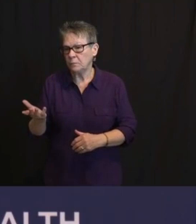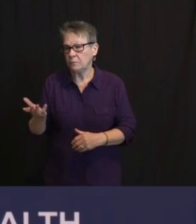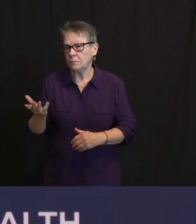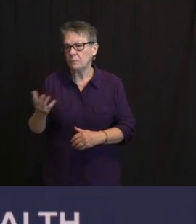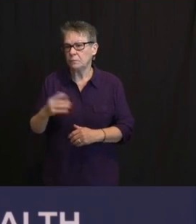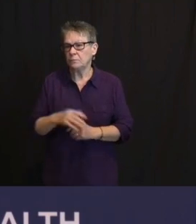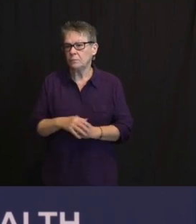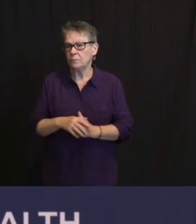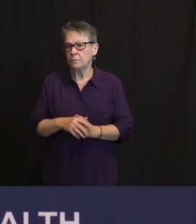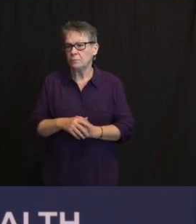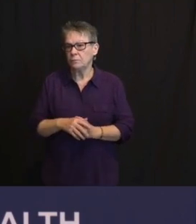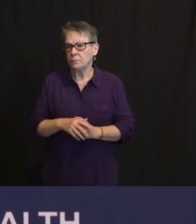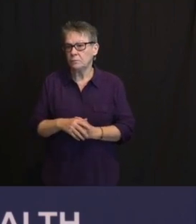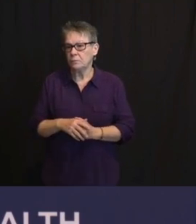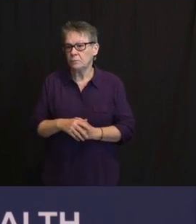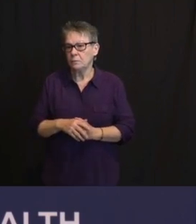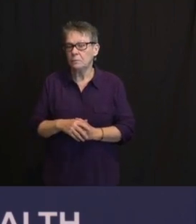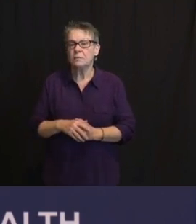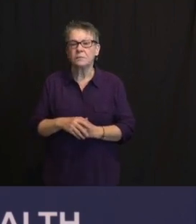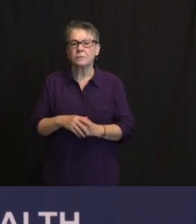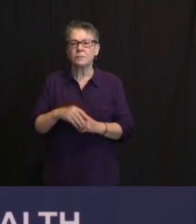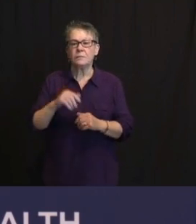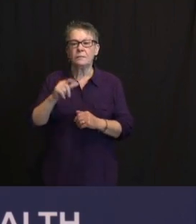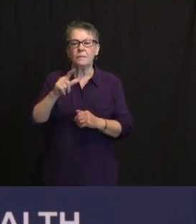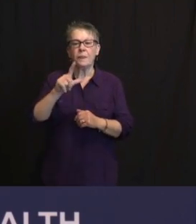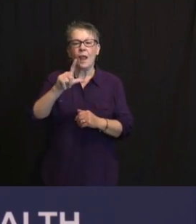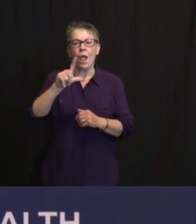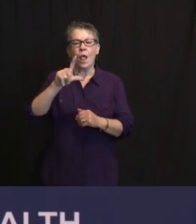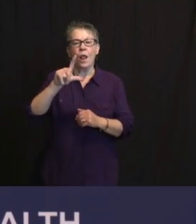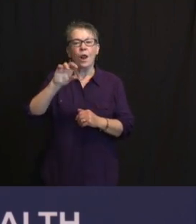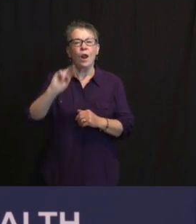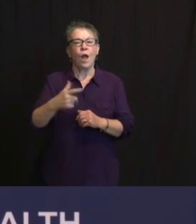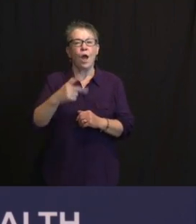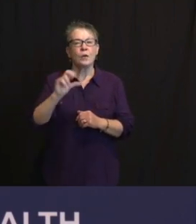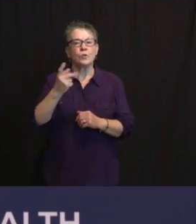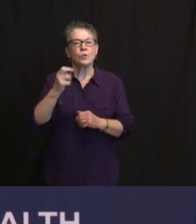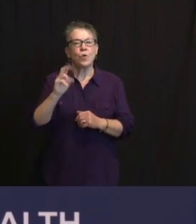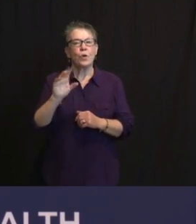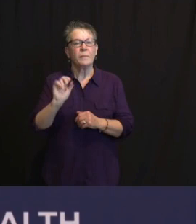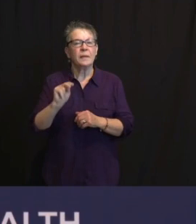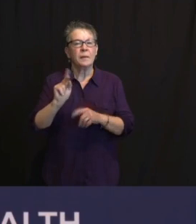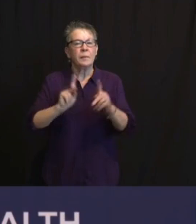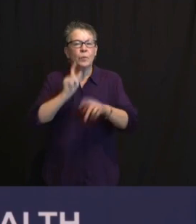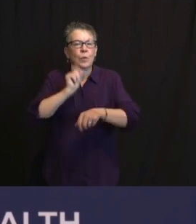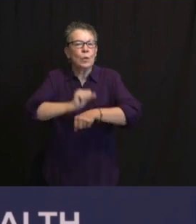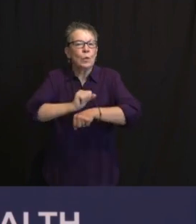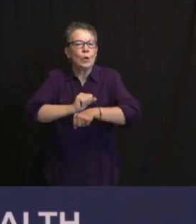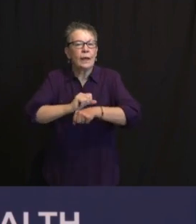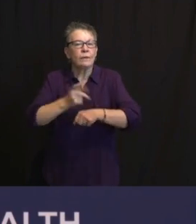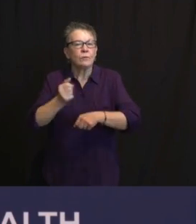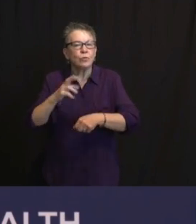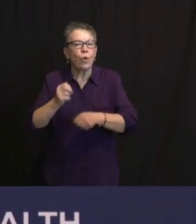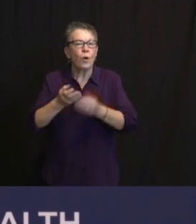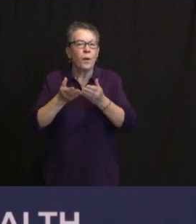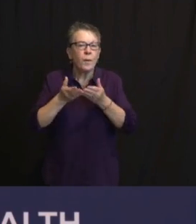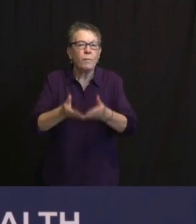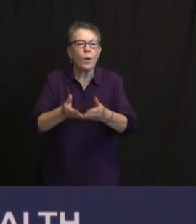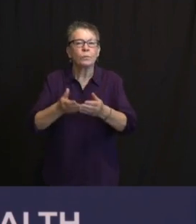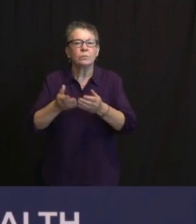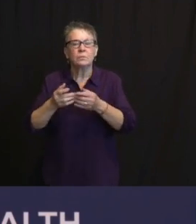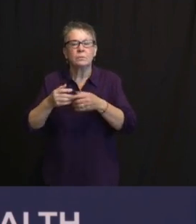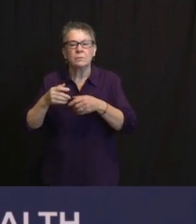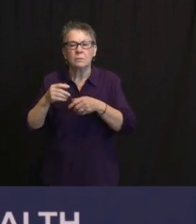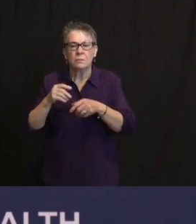NARROW GEOGRAPHY, DIFFERENT THAN, SAY, AN EDUCATOR, DIFFERENT THAN, YOU KNOW, SOMEONE WHO, YOU KNOW, A